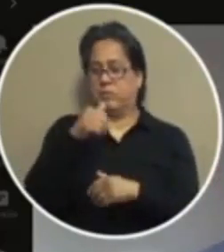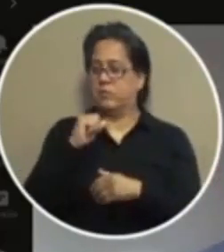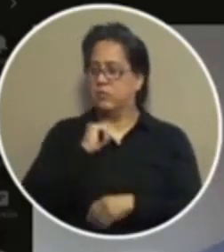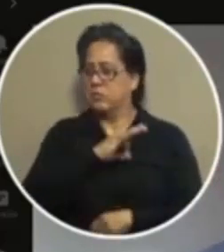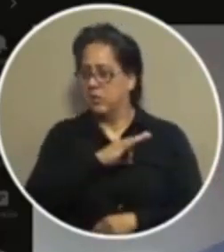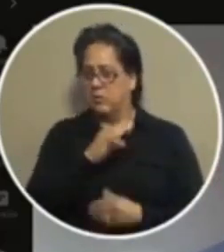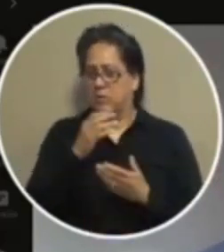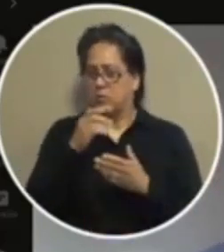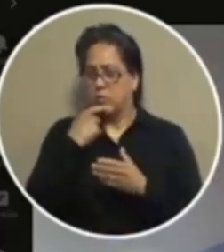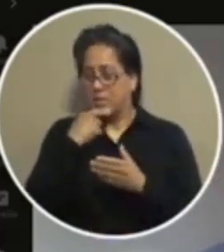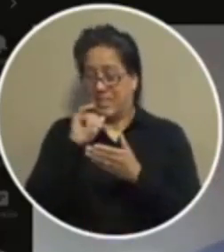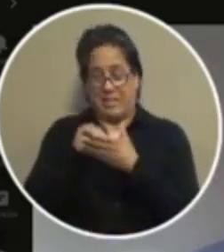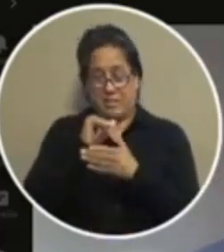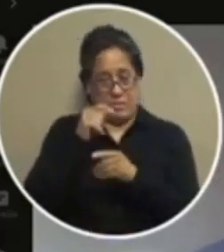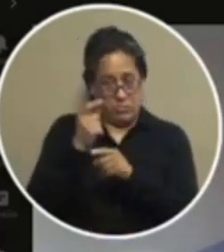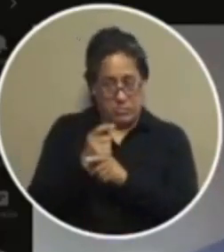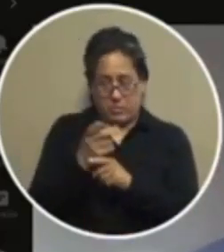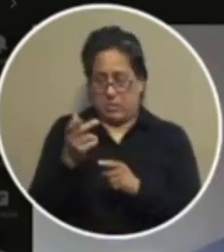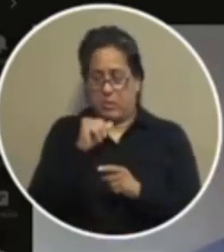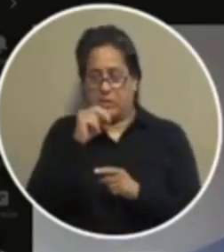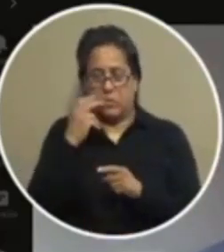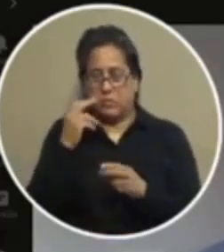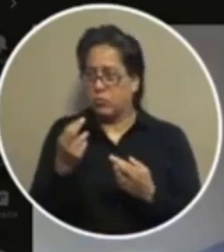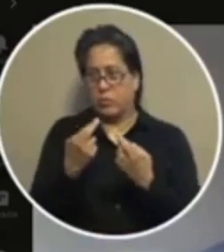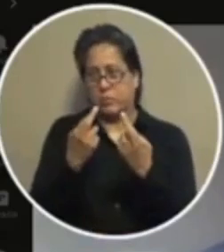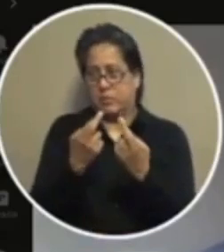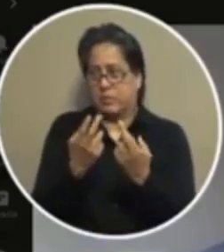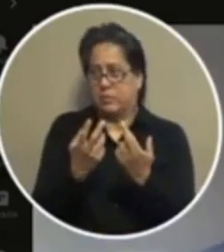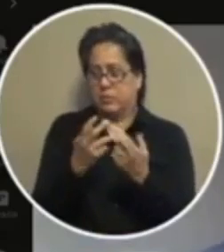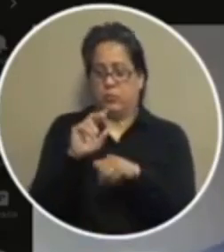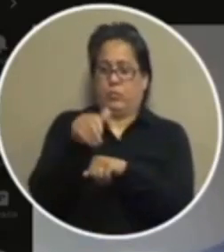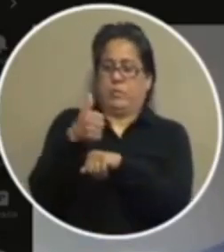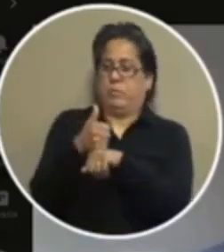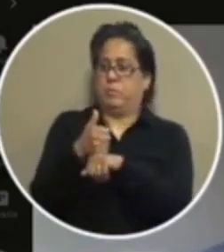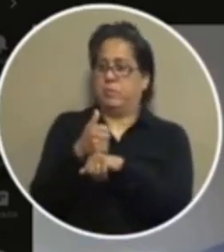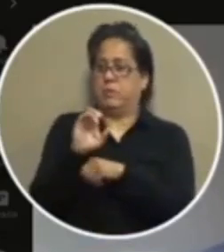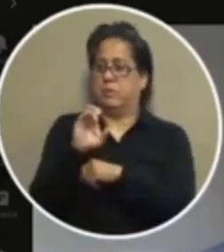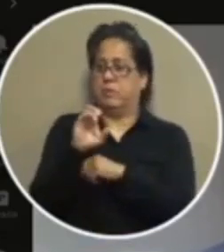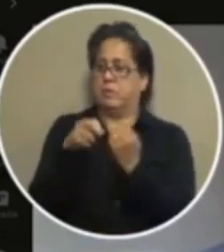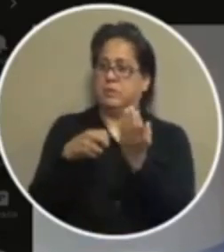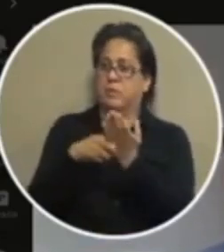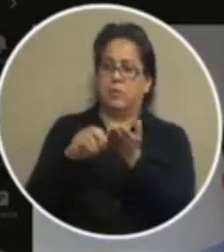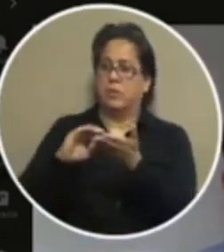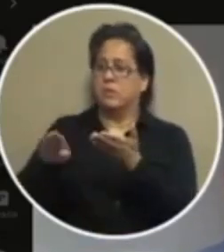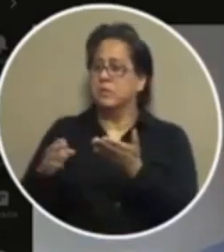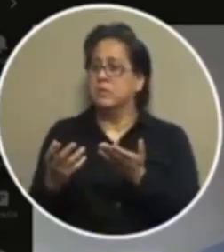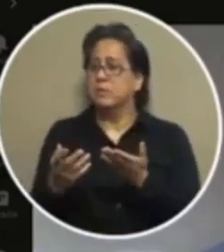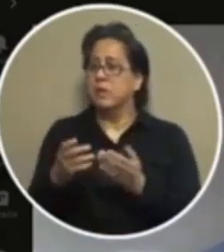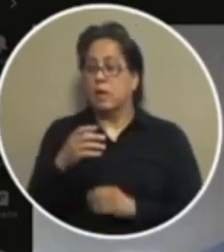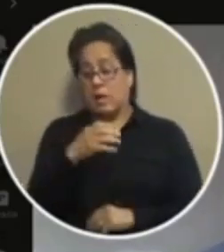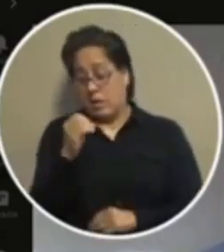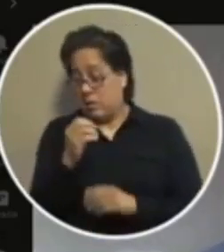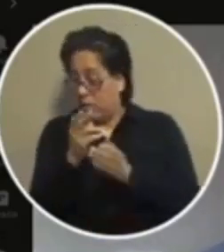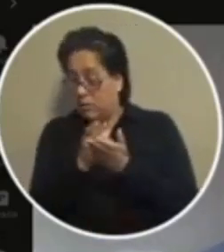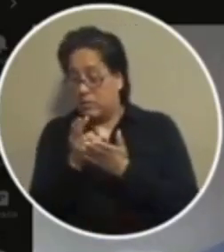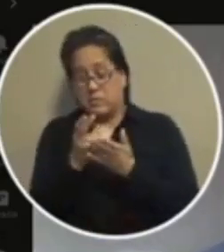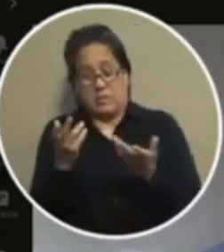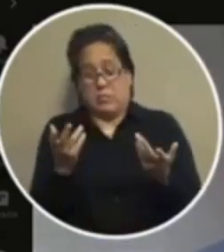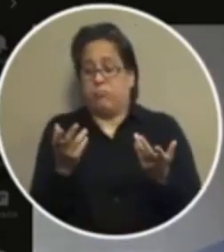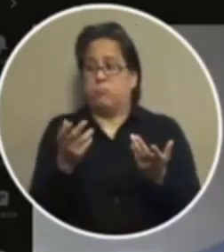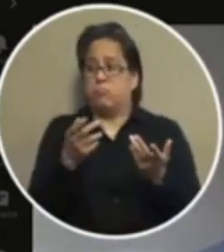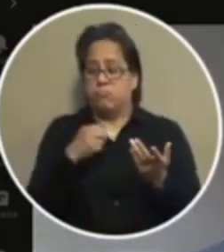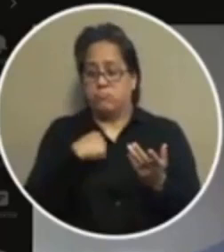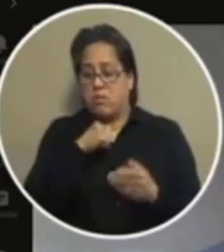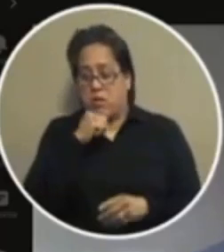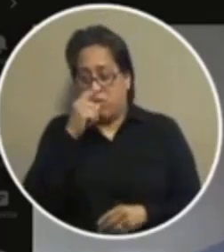that isn't the correct action because i don't see the recommendations to implement a site and release program and to be honest you know i don't i